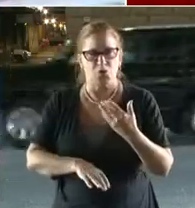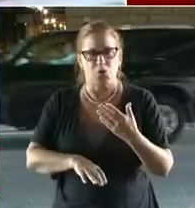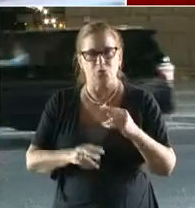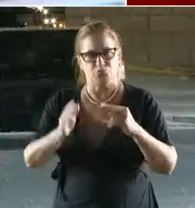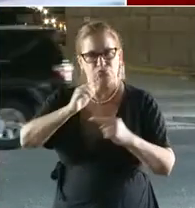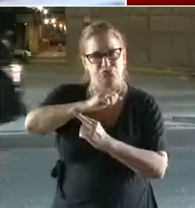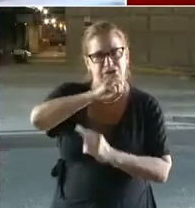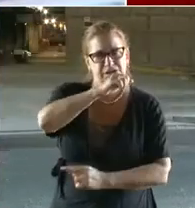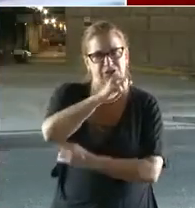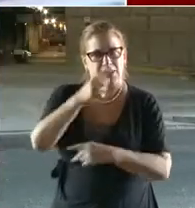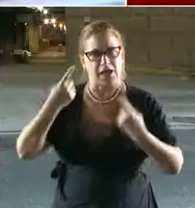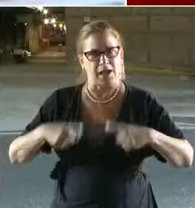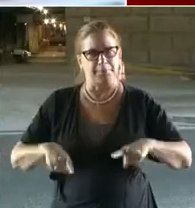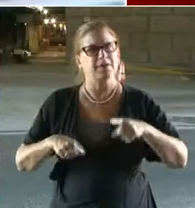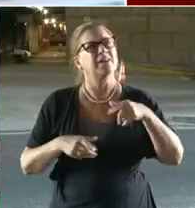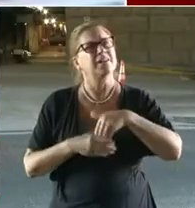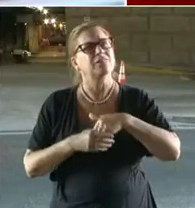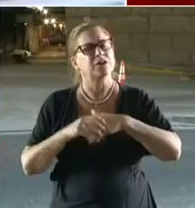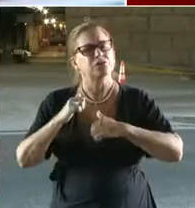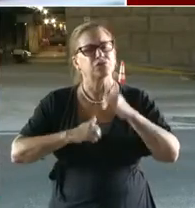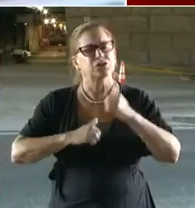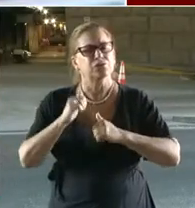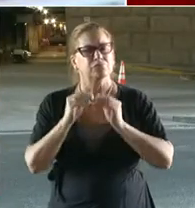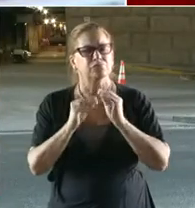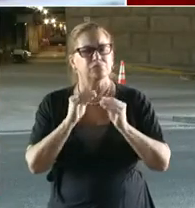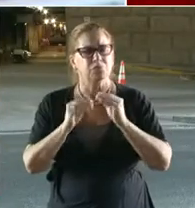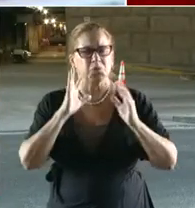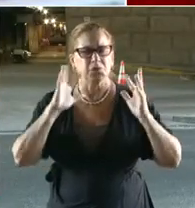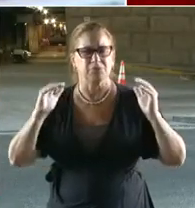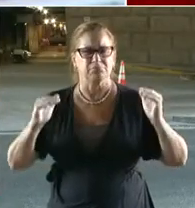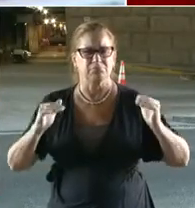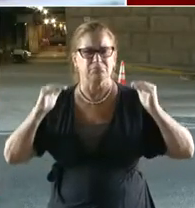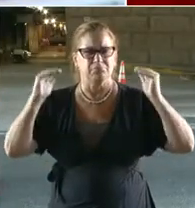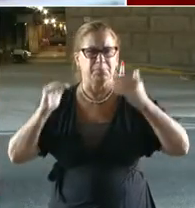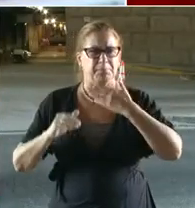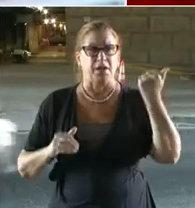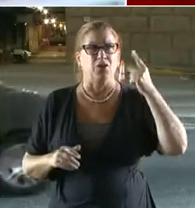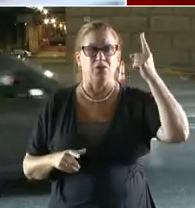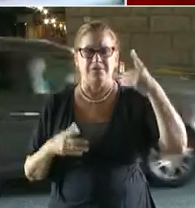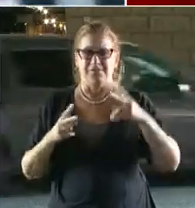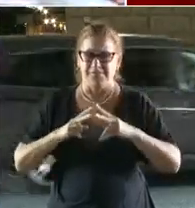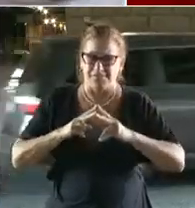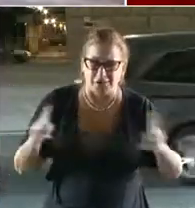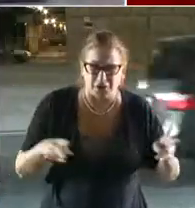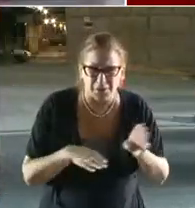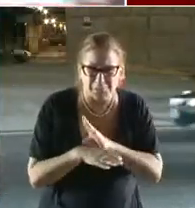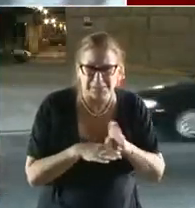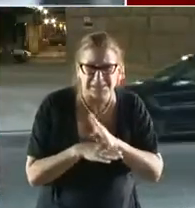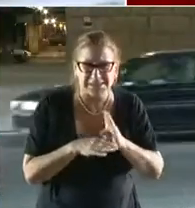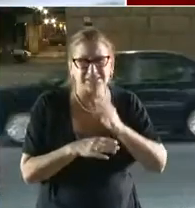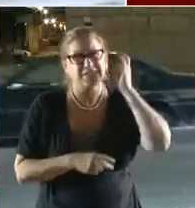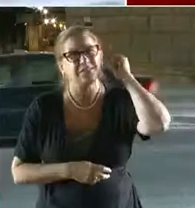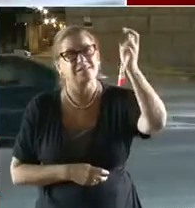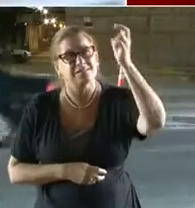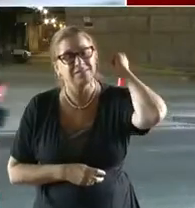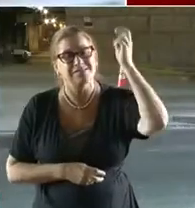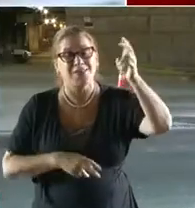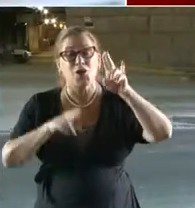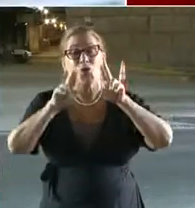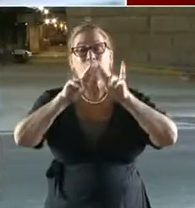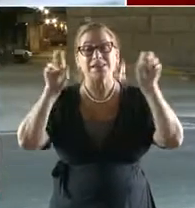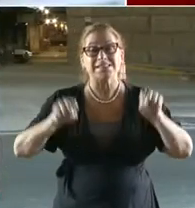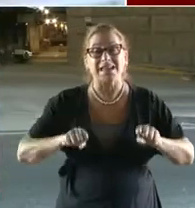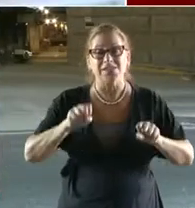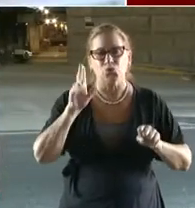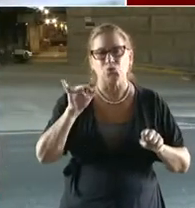but will also support the expansion of one of our region's busiest transportation hubs, Union Station. The 8th Street Bridge